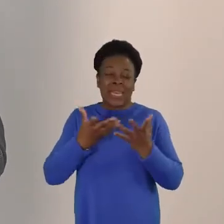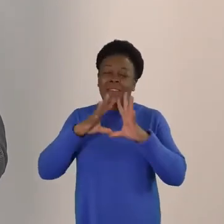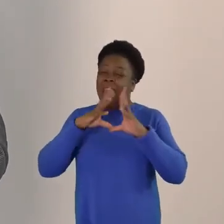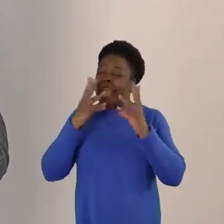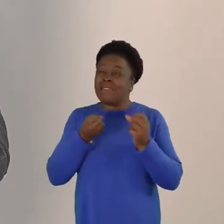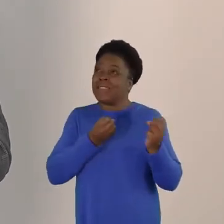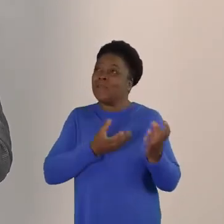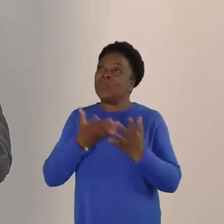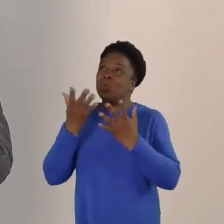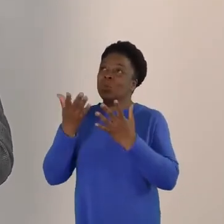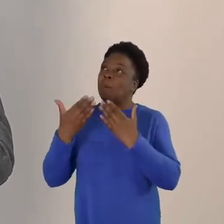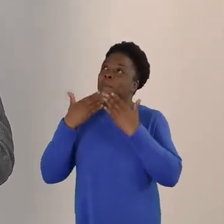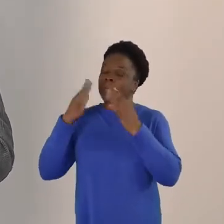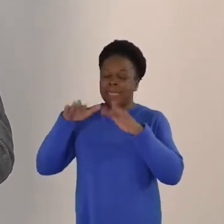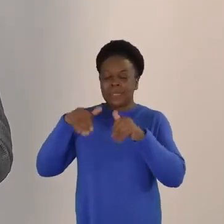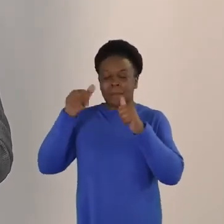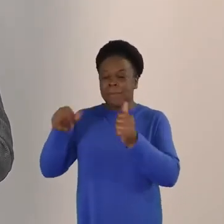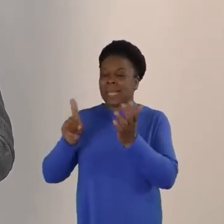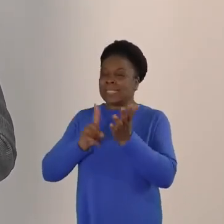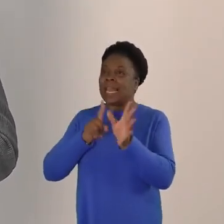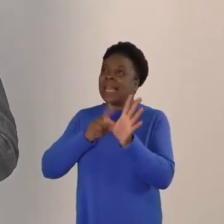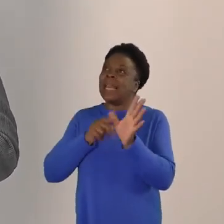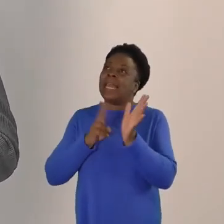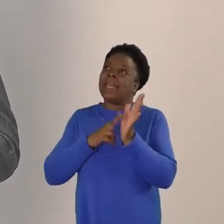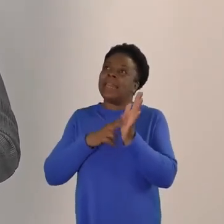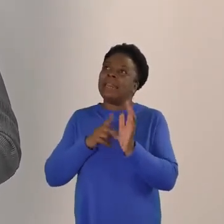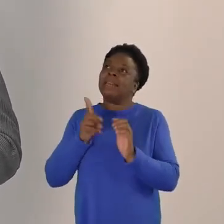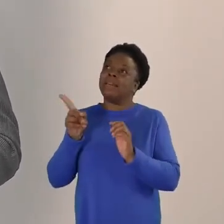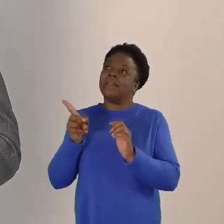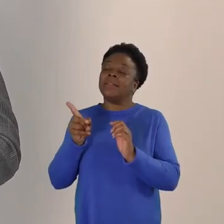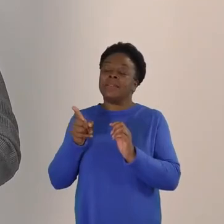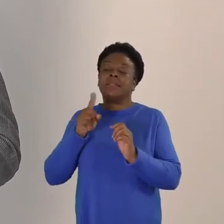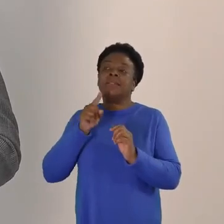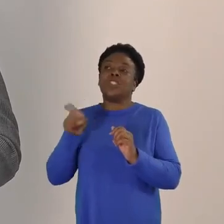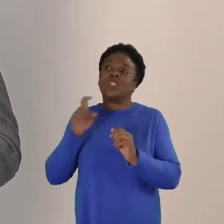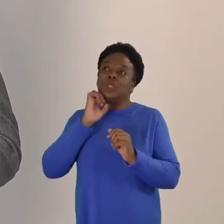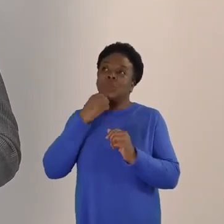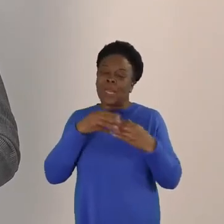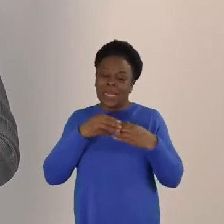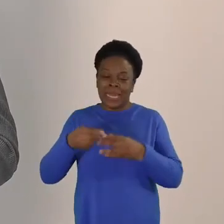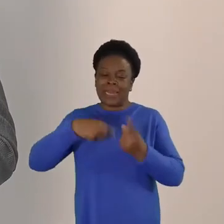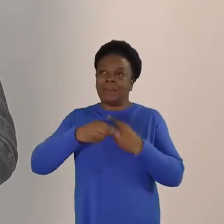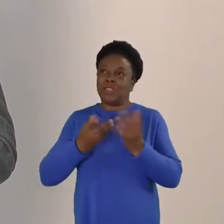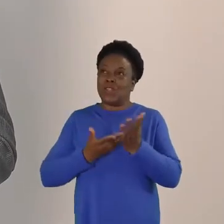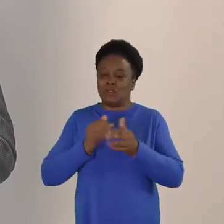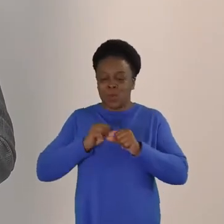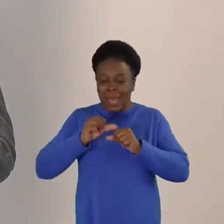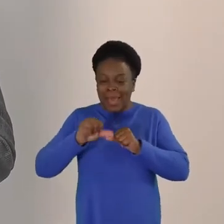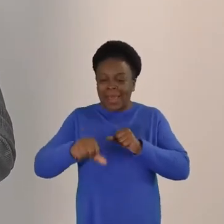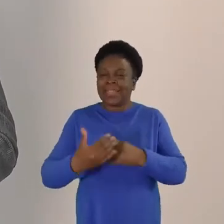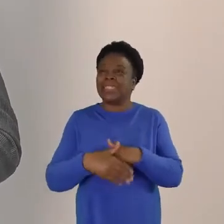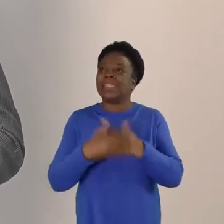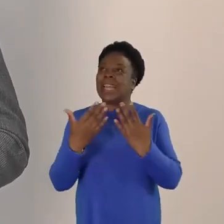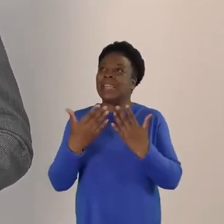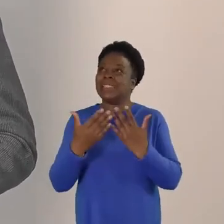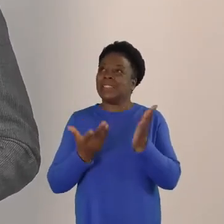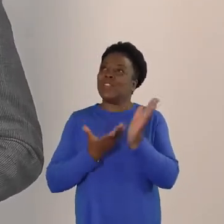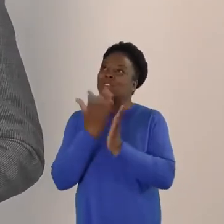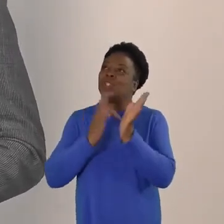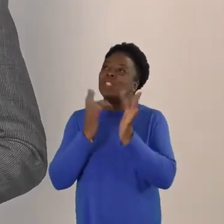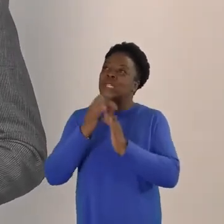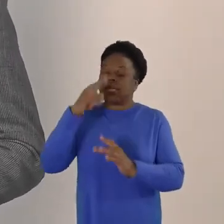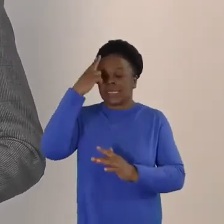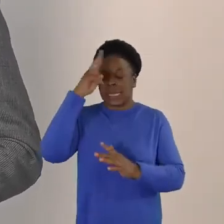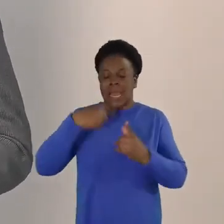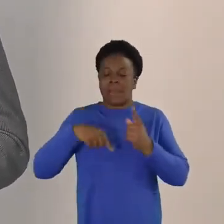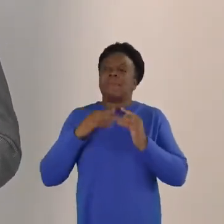Bless Lynn as she leads us over these next few days, we pray. In Jesus' name, amen. Amen. And